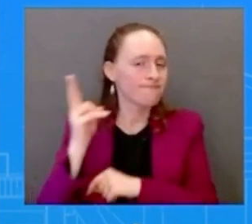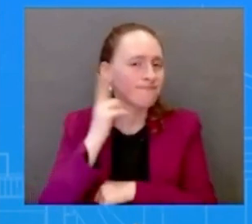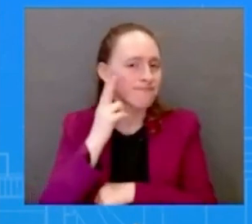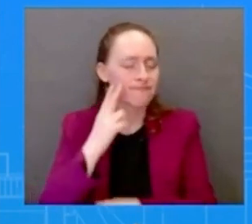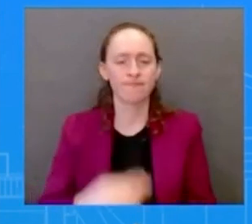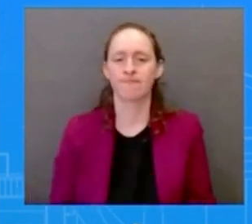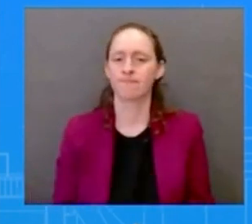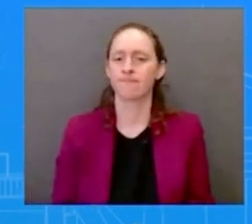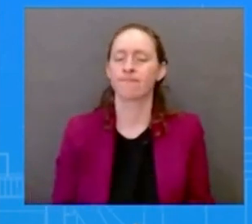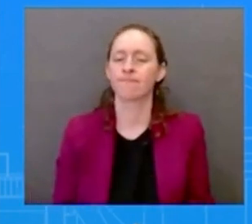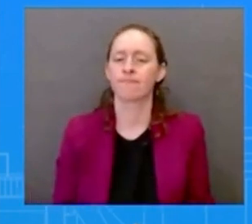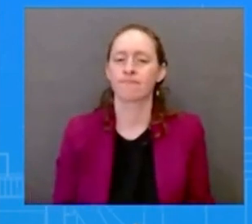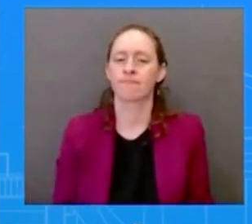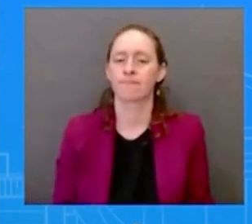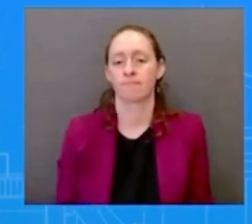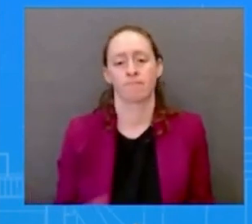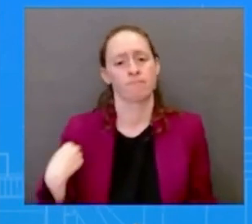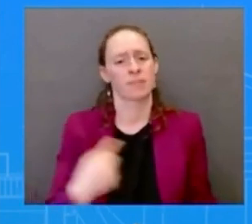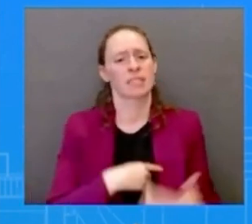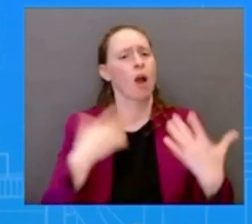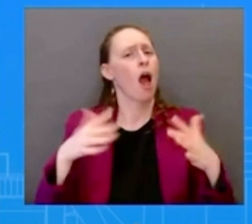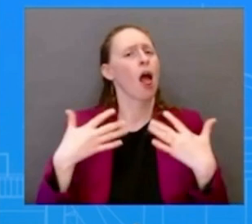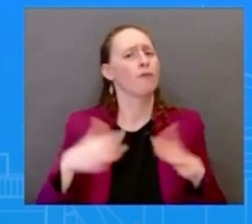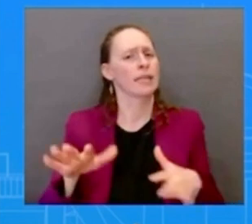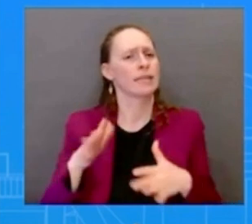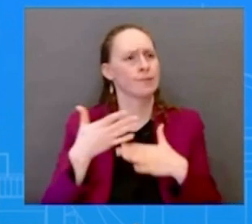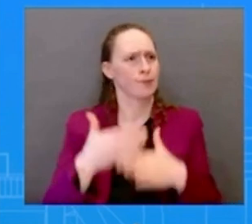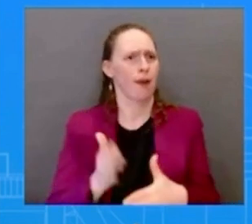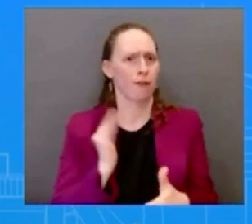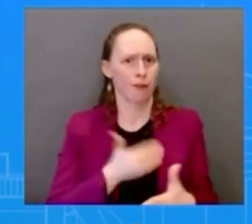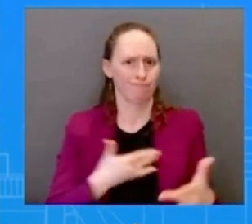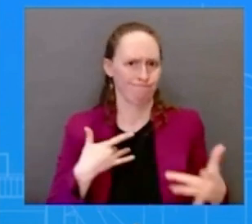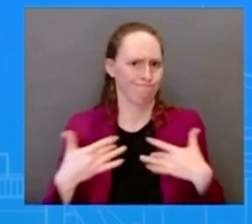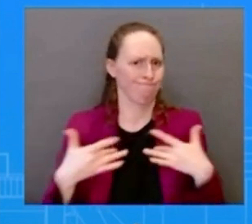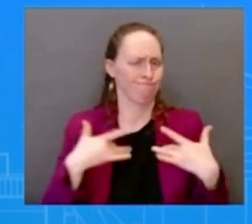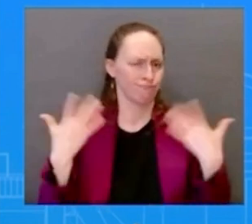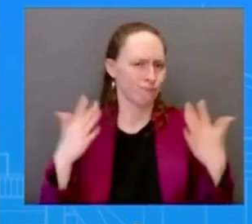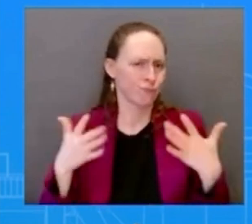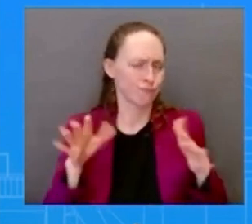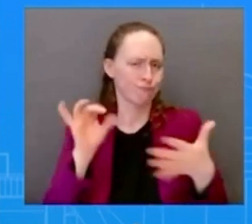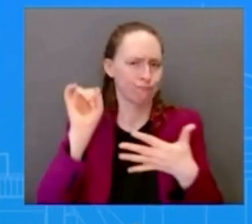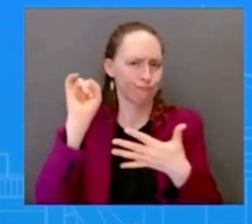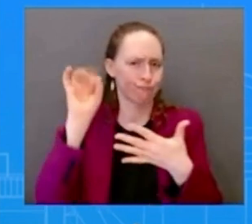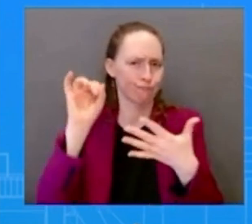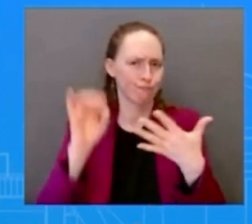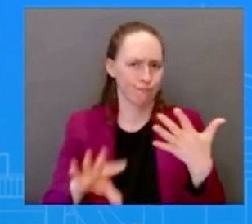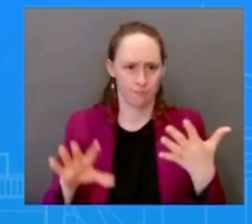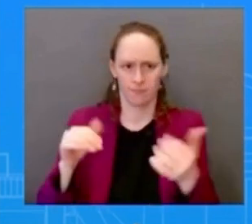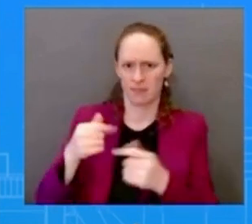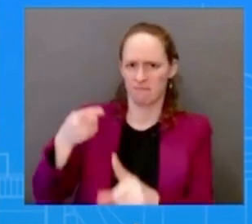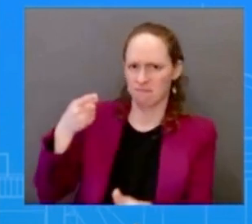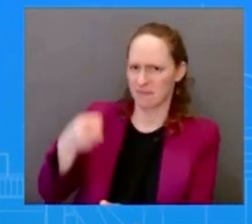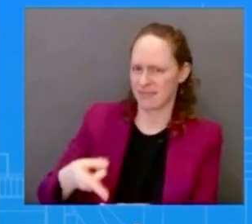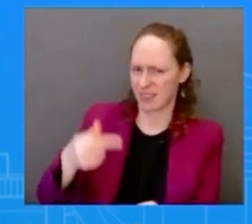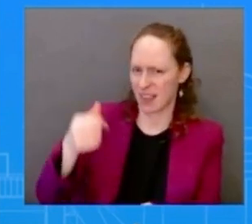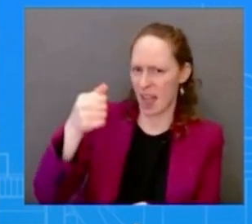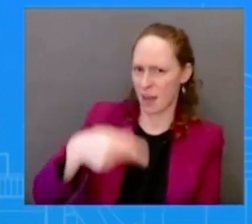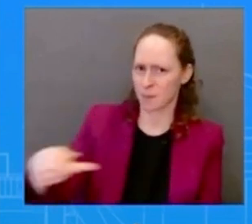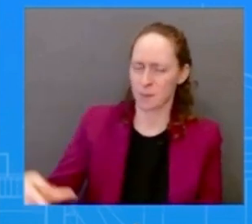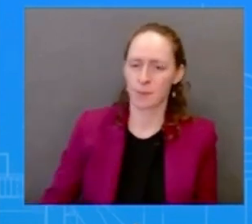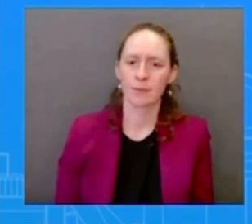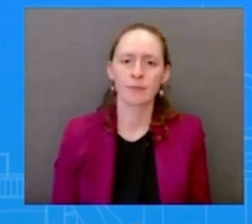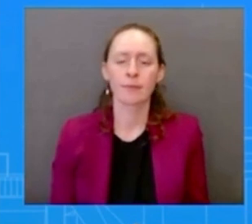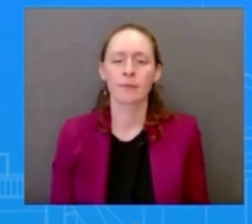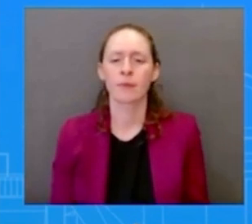express our concerns with the software this particular app because we the president believes that it's important to to protect